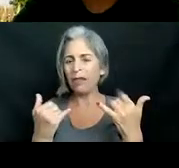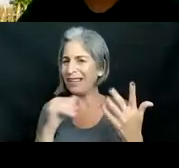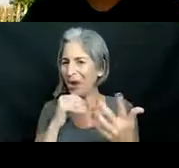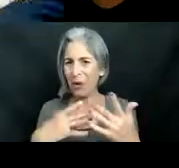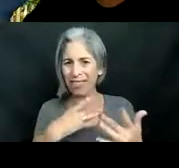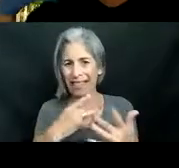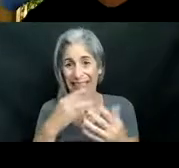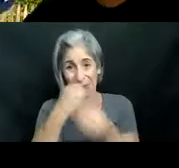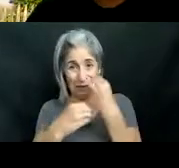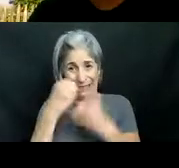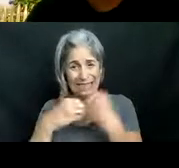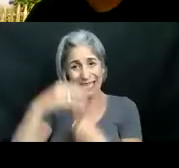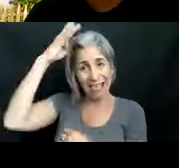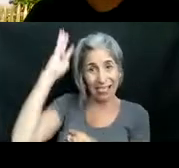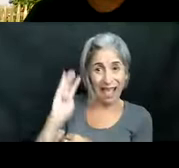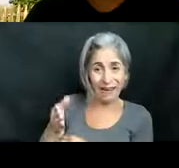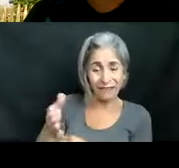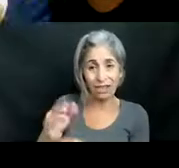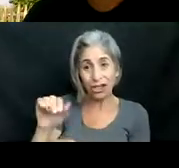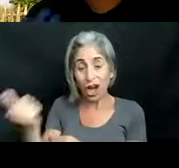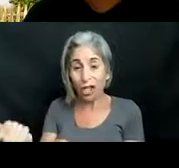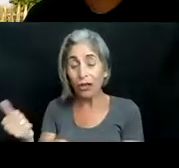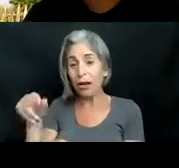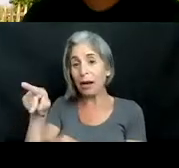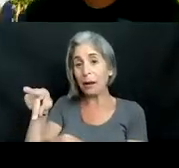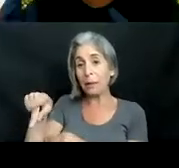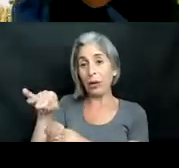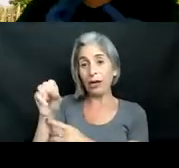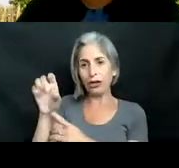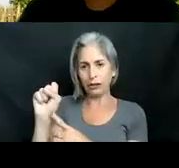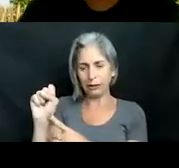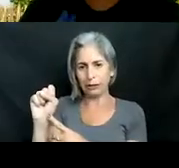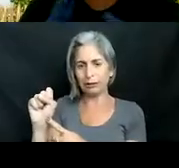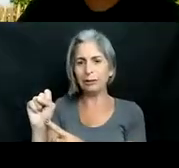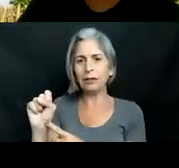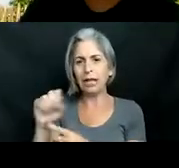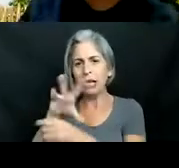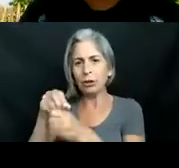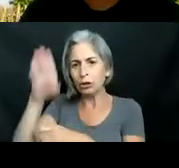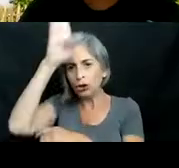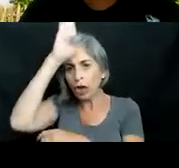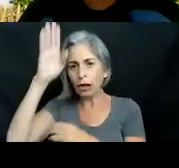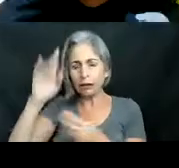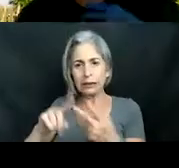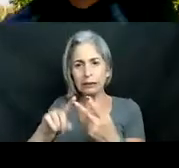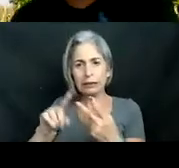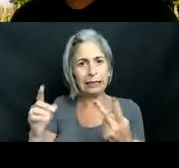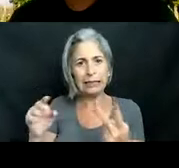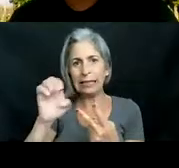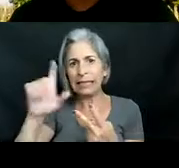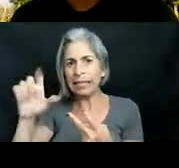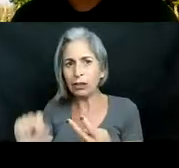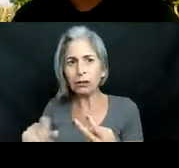to eat lionfish but where they're more common and where predators are used to seeing them including sharks mori eels all of those will